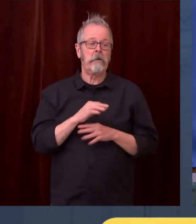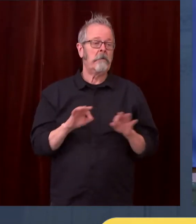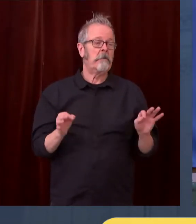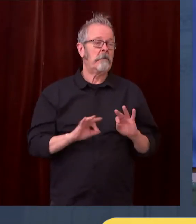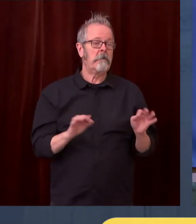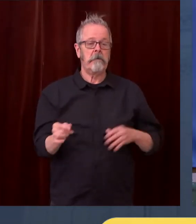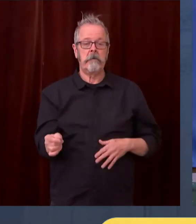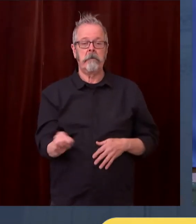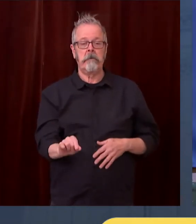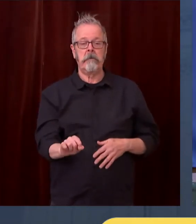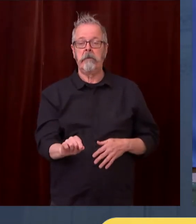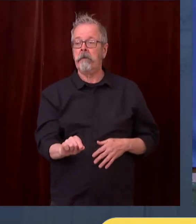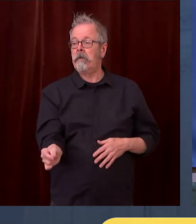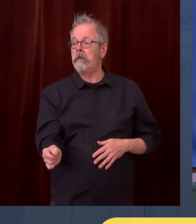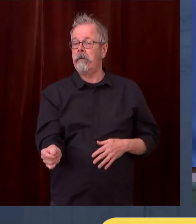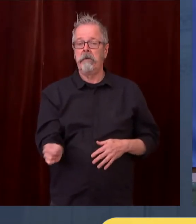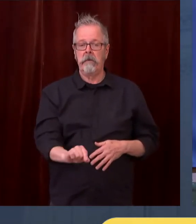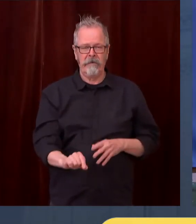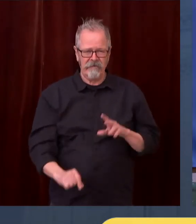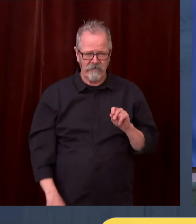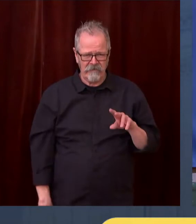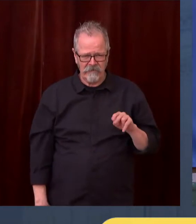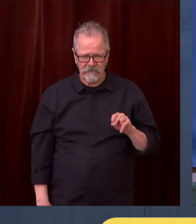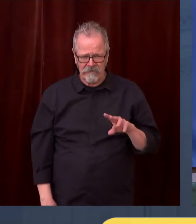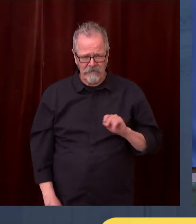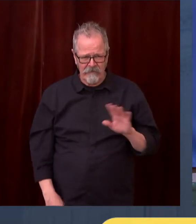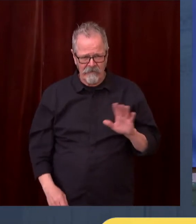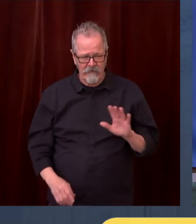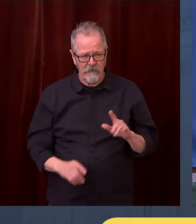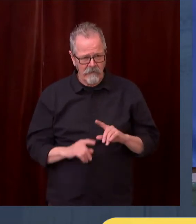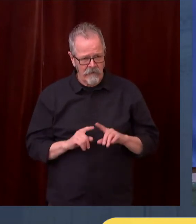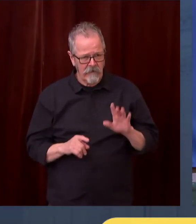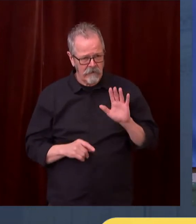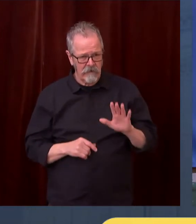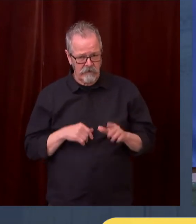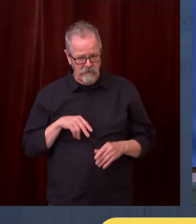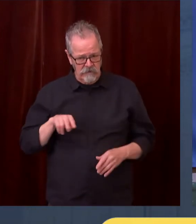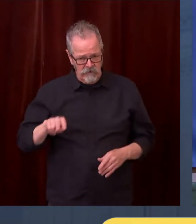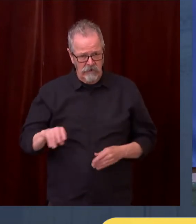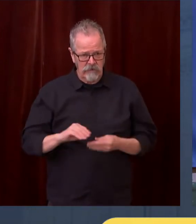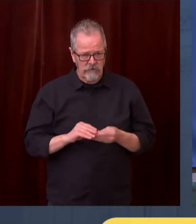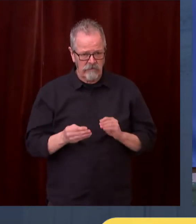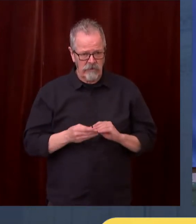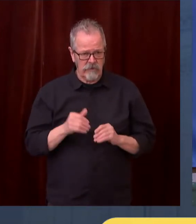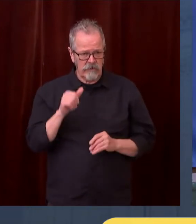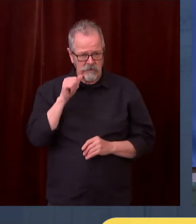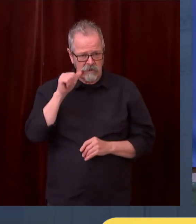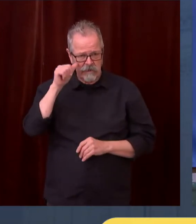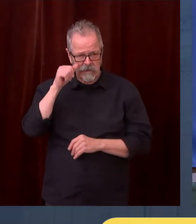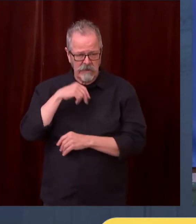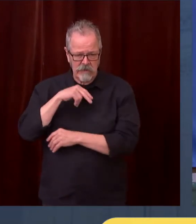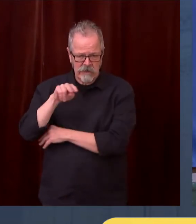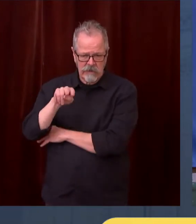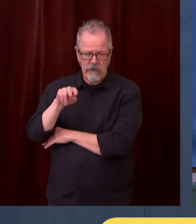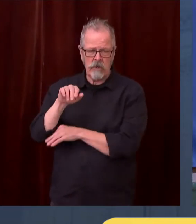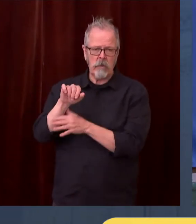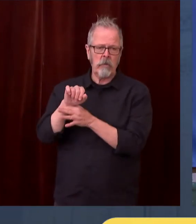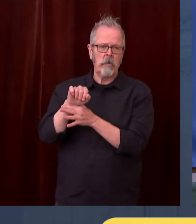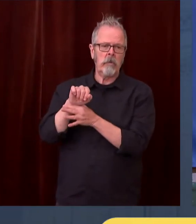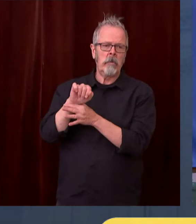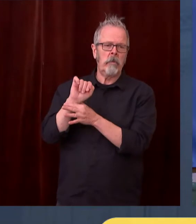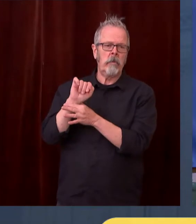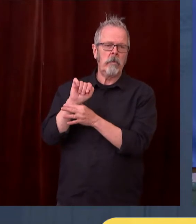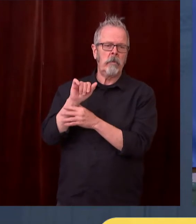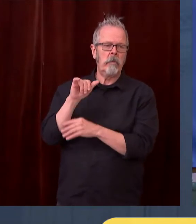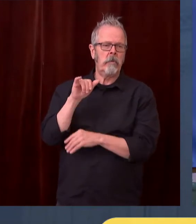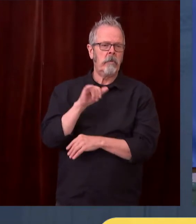this, these are serious decisions. We just have to take this virus seriously as we have all the way along. By doing that, we have, as I've